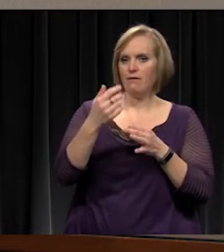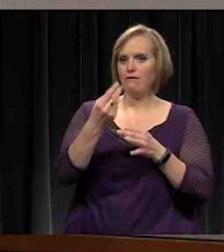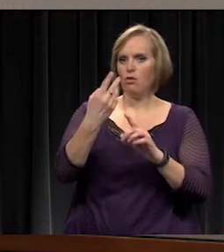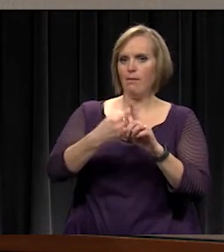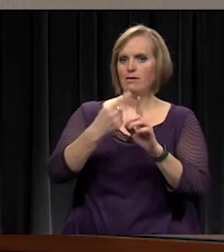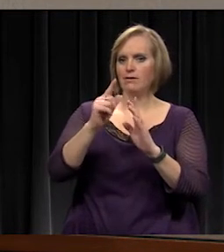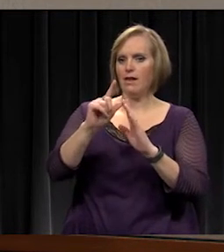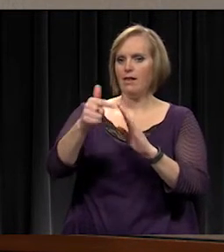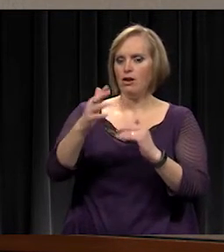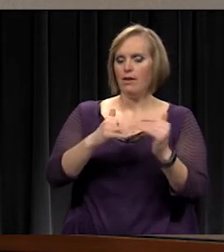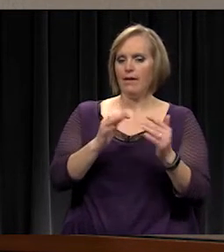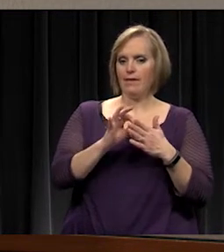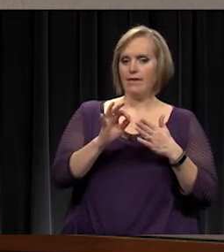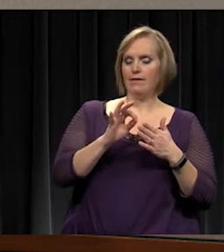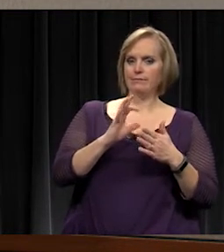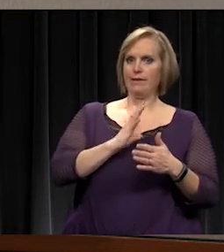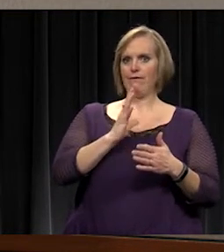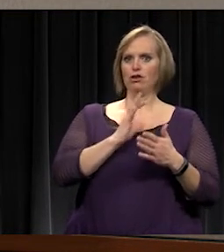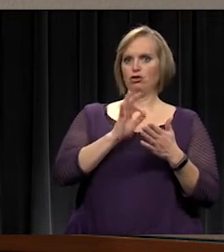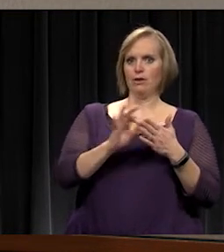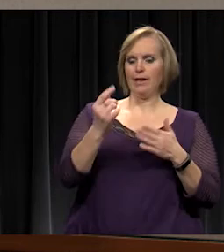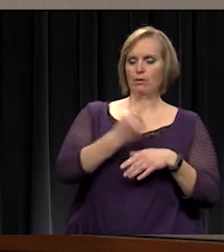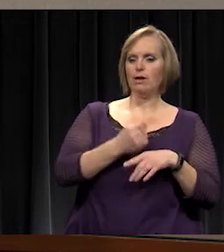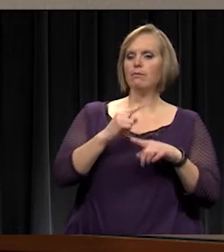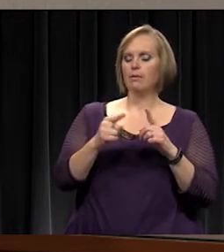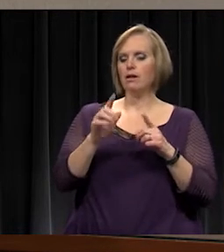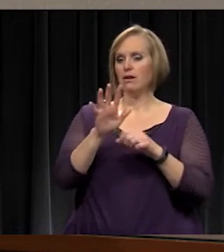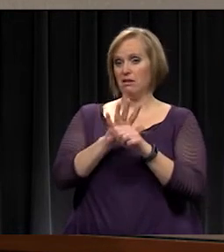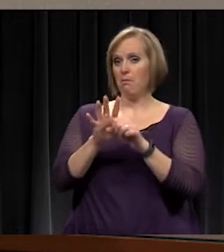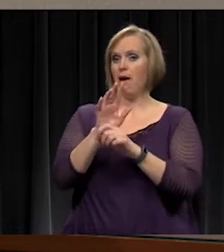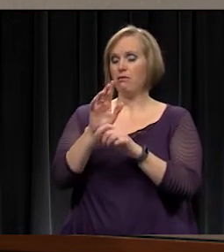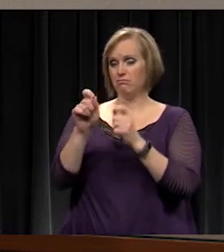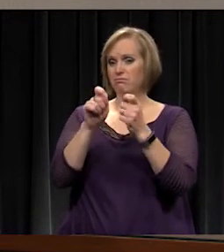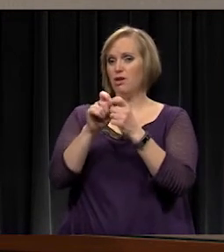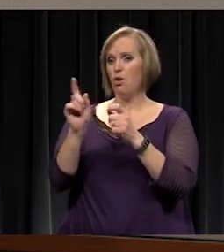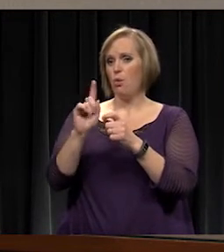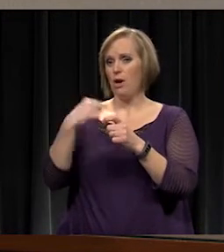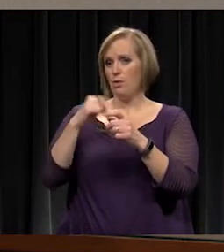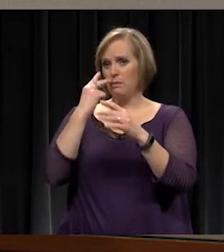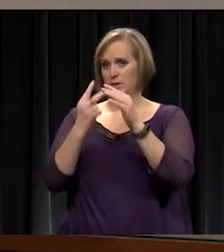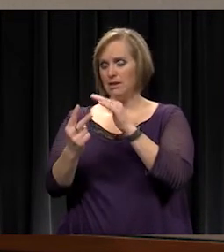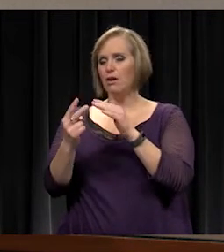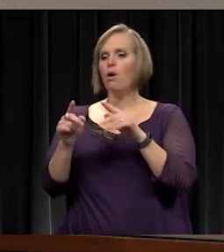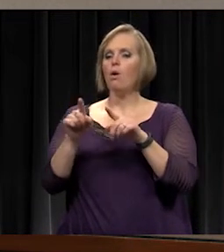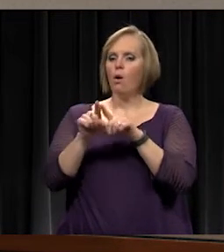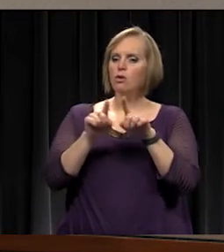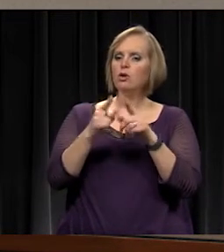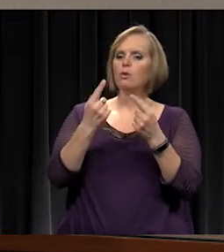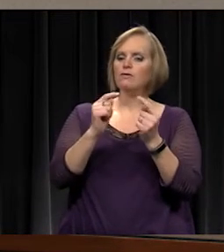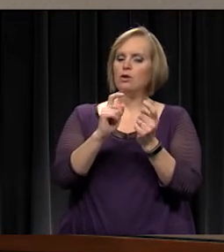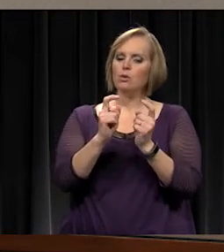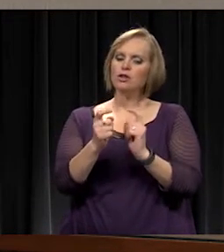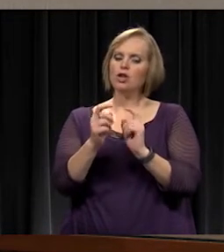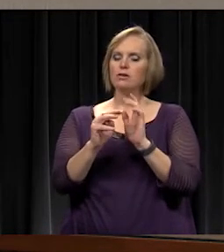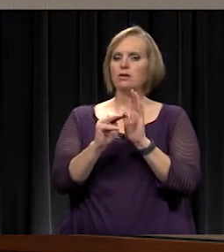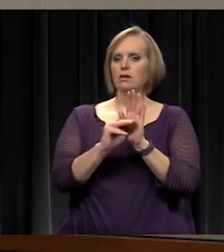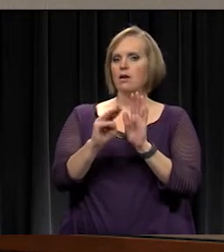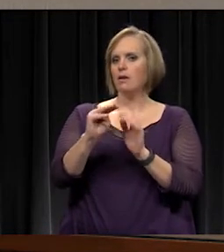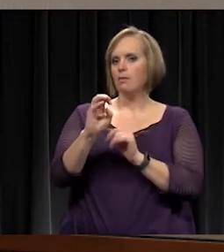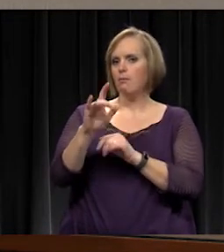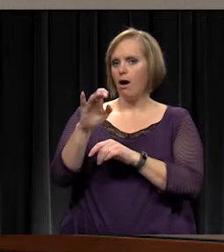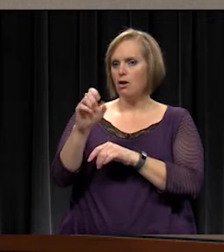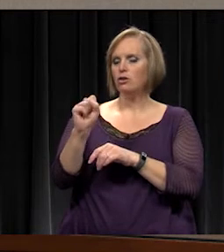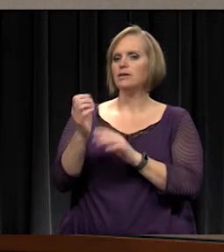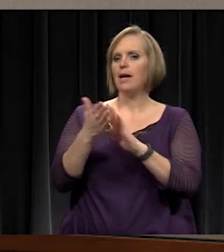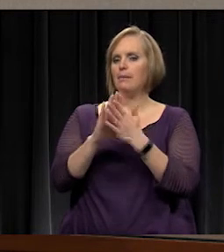it's, it's pretty much where we had projected. Similarly, we've tried to adjust models and be conservative that